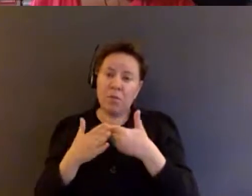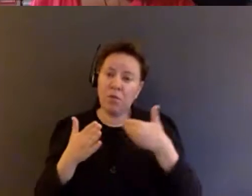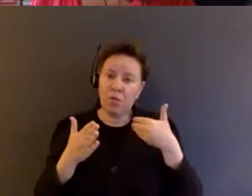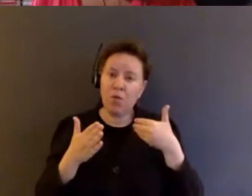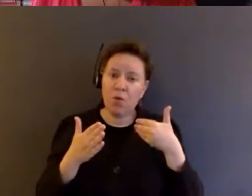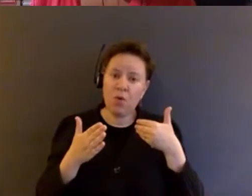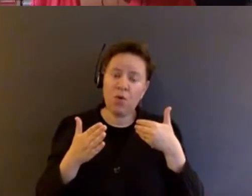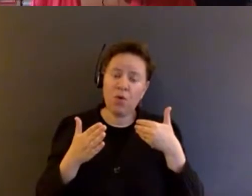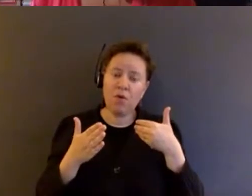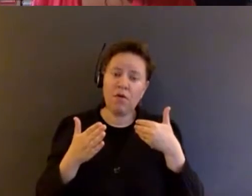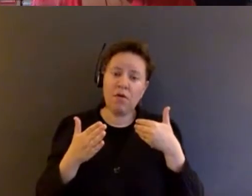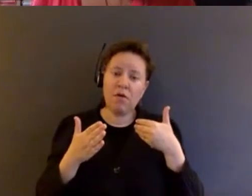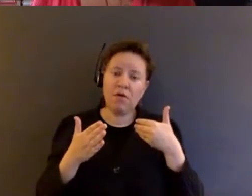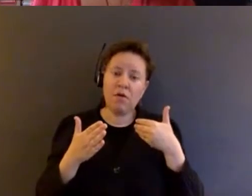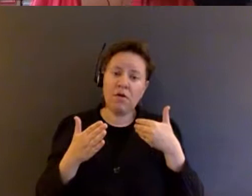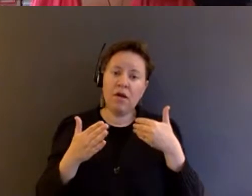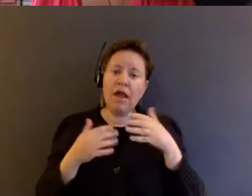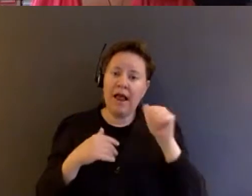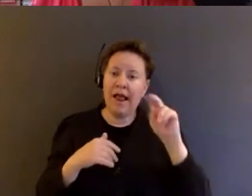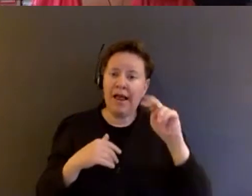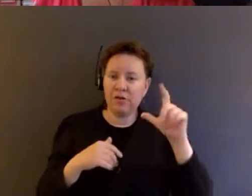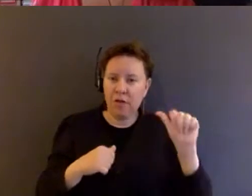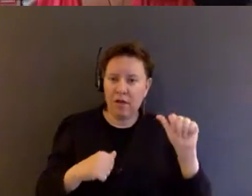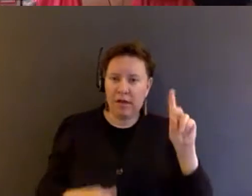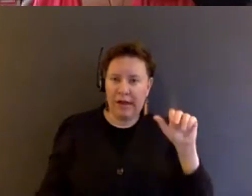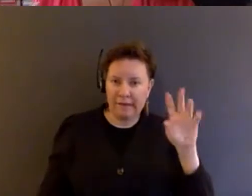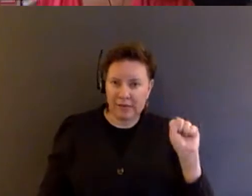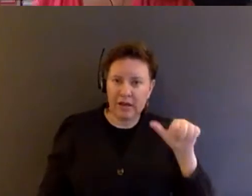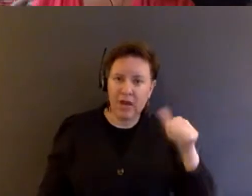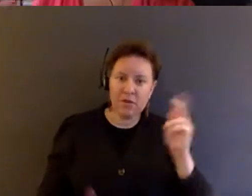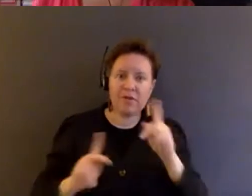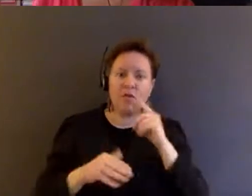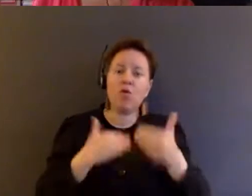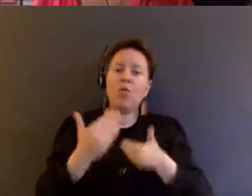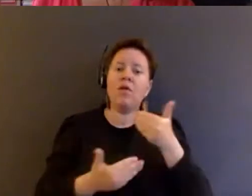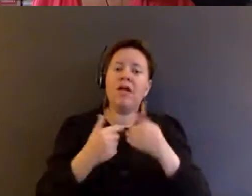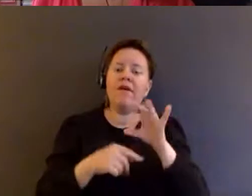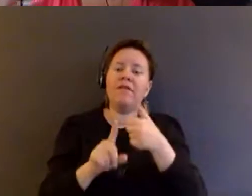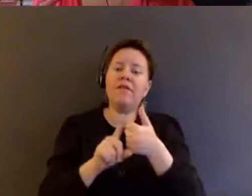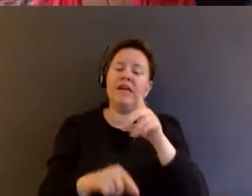Angel Davis and other people call it the process of de-skilling.